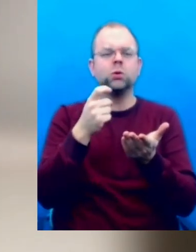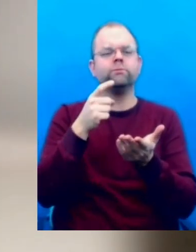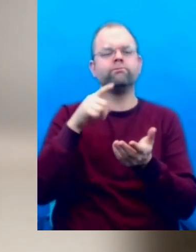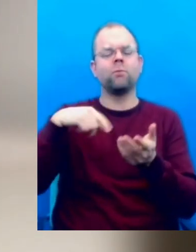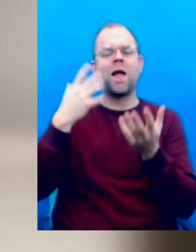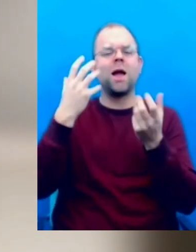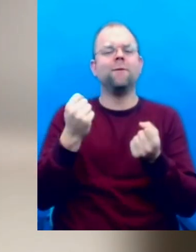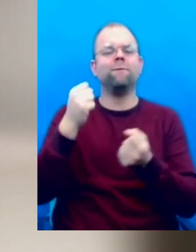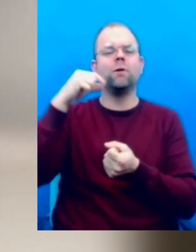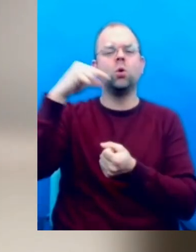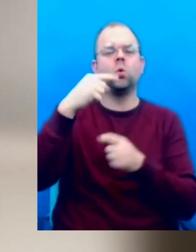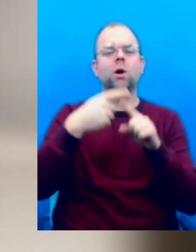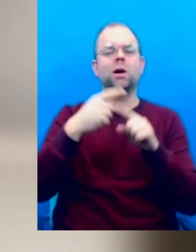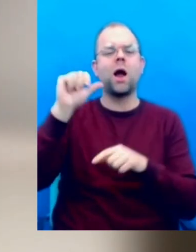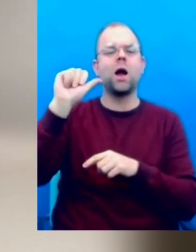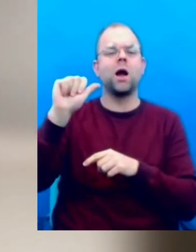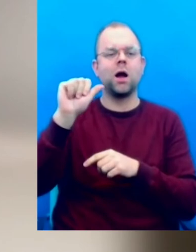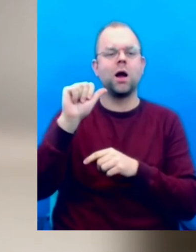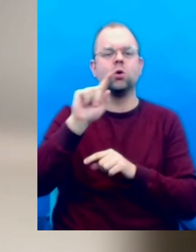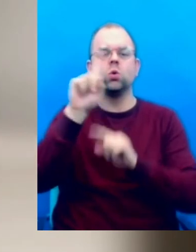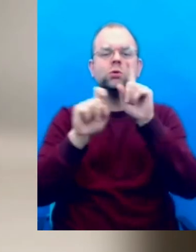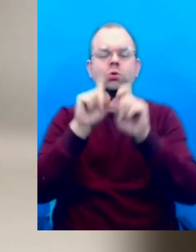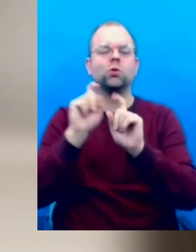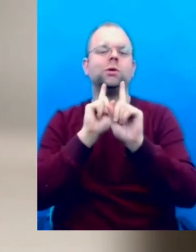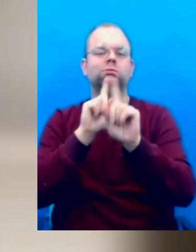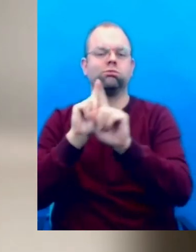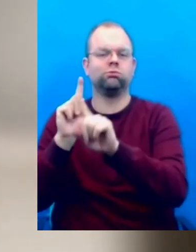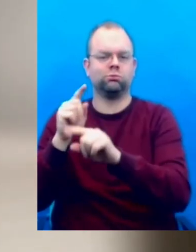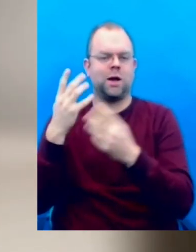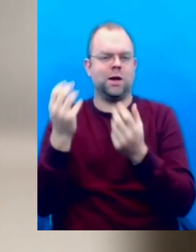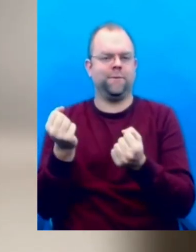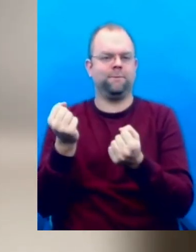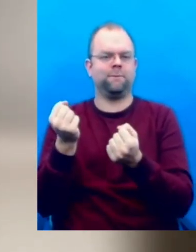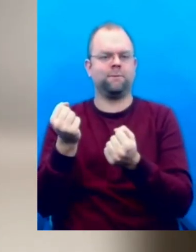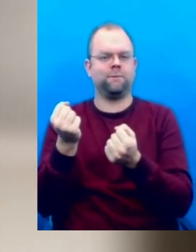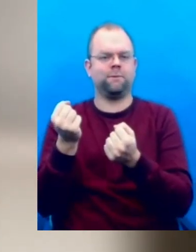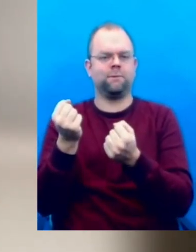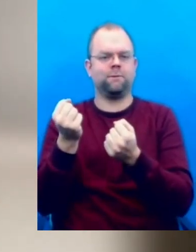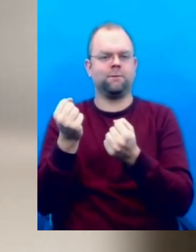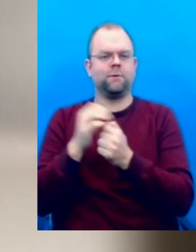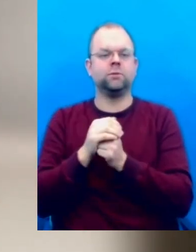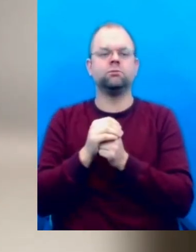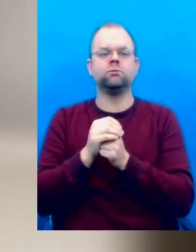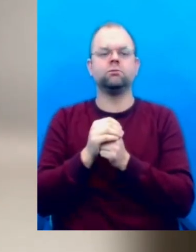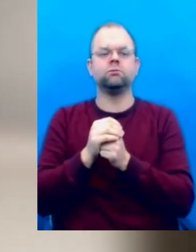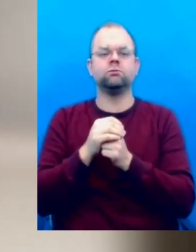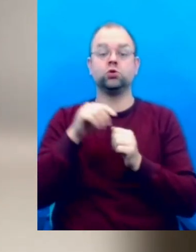Also starting from one o'clock directly after this call. And I believe Michael is